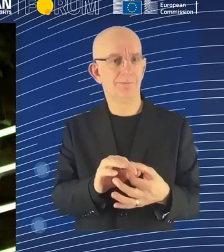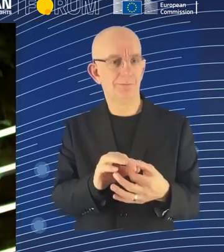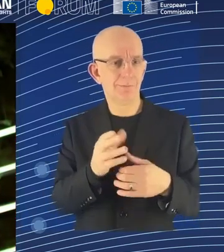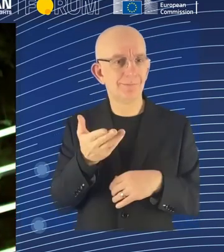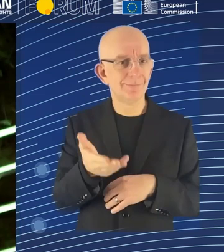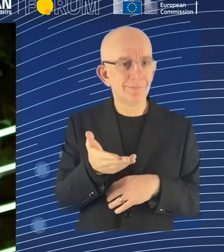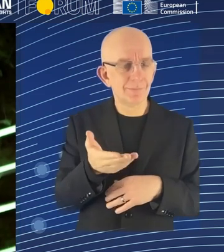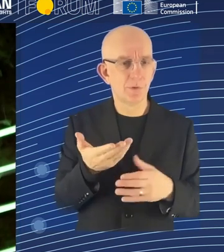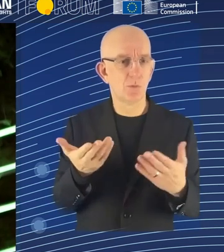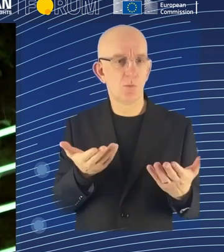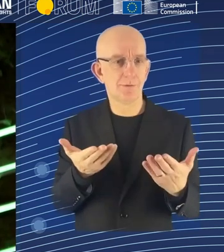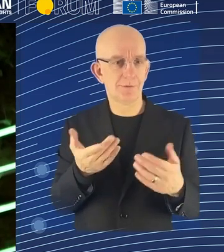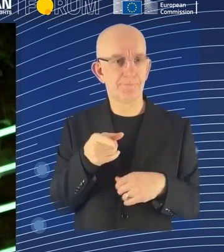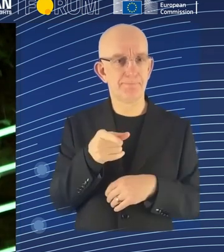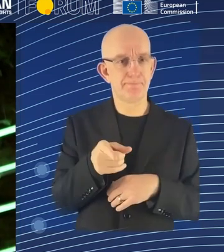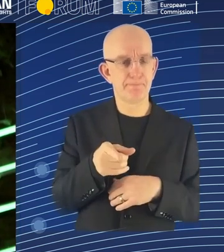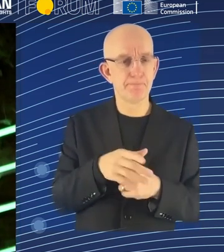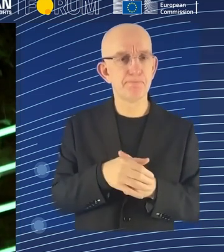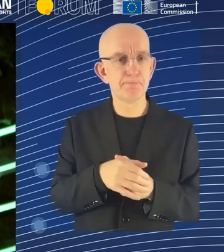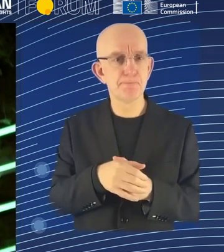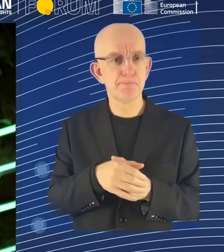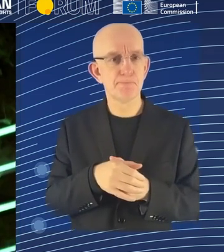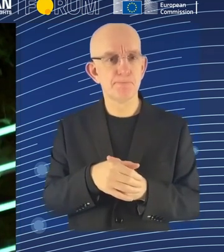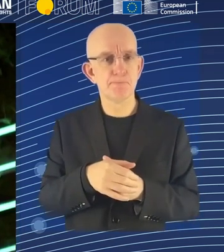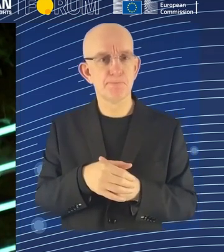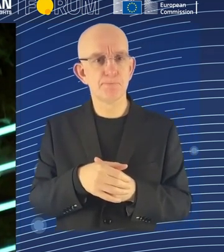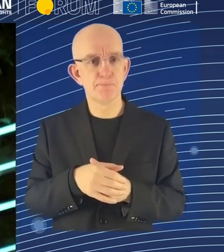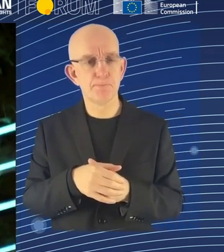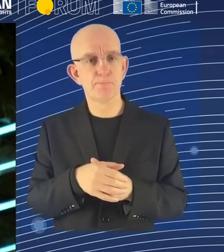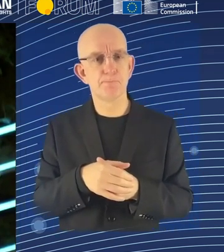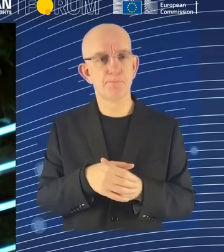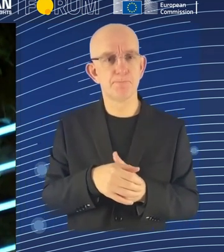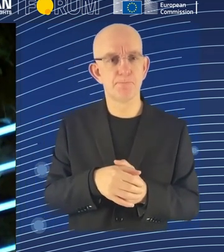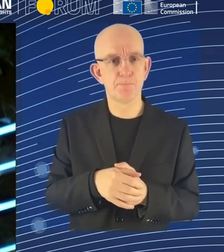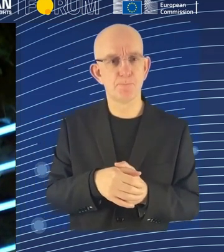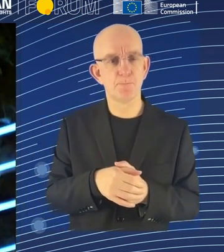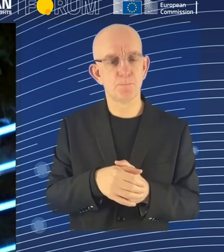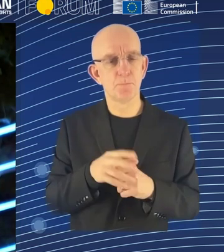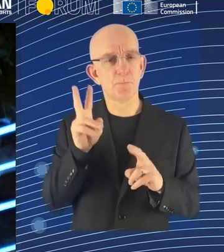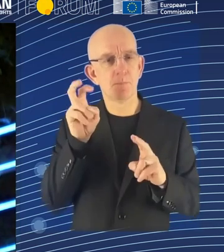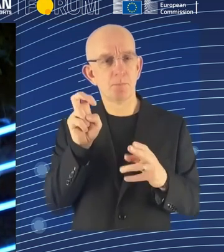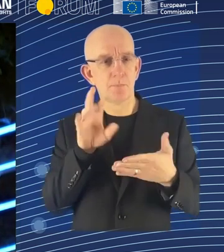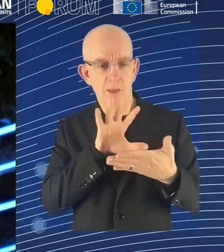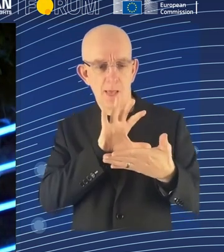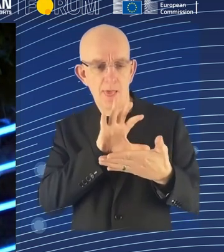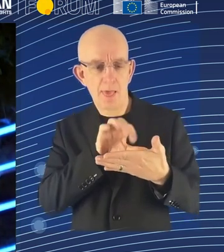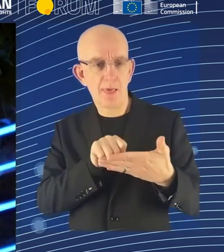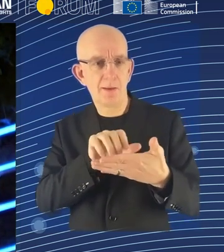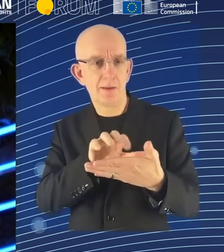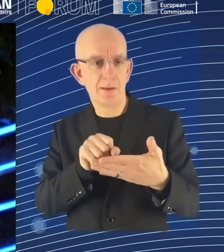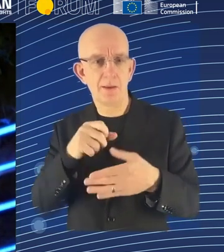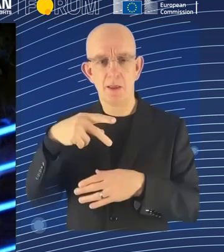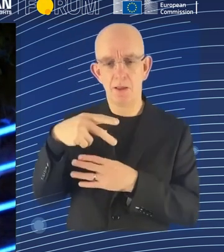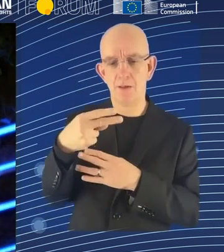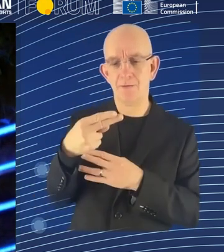a distance. So headquarters managing from a distance, what happens at workplaces that are outsourced. That could be